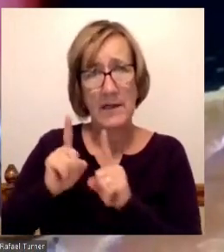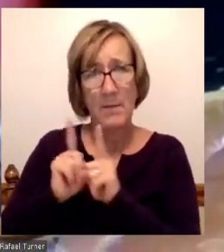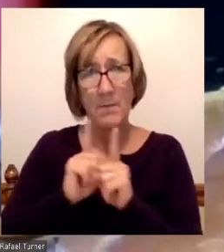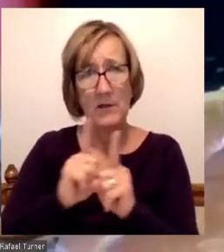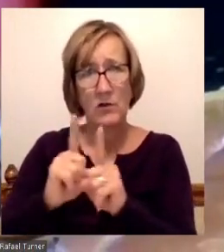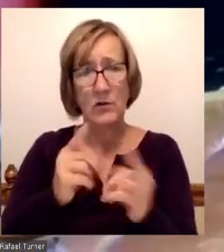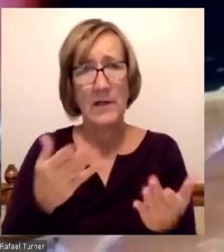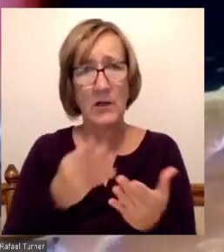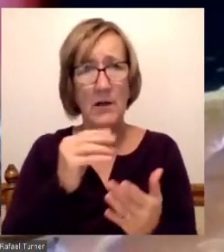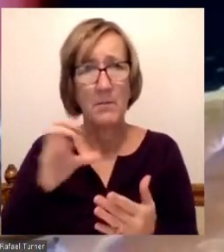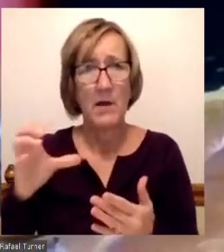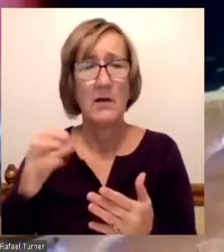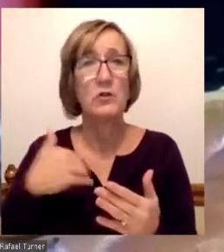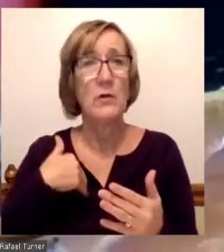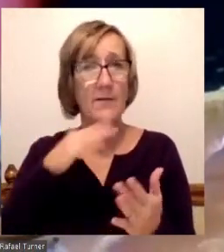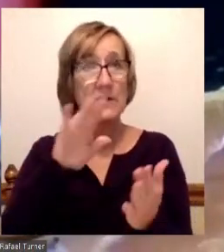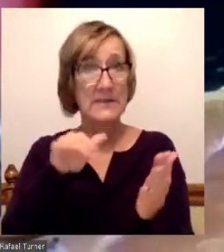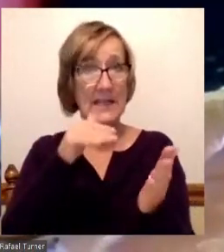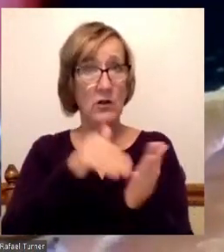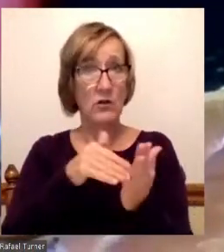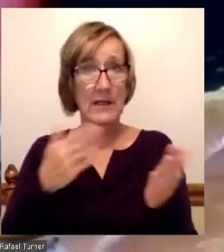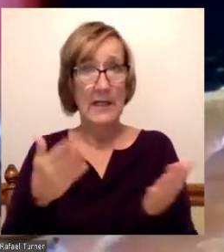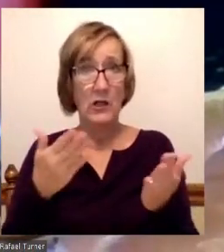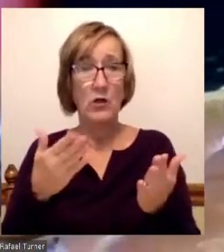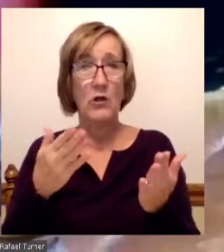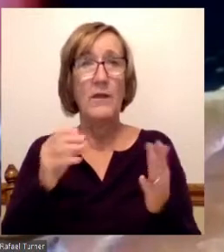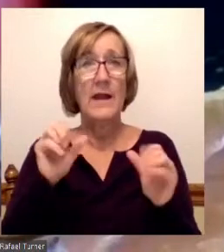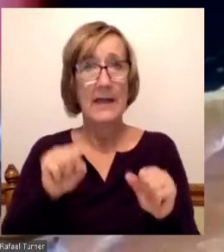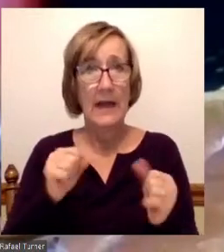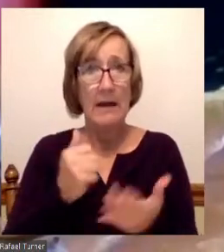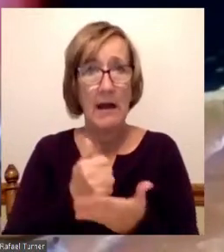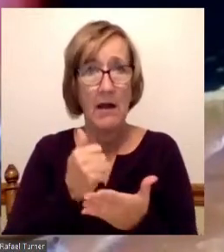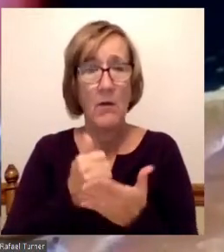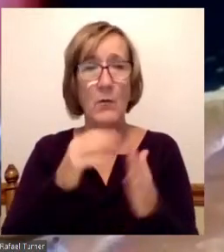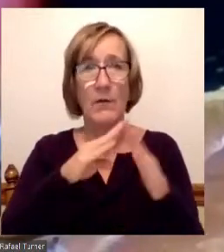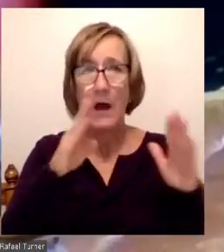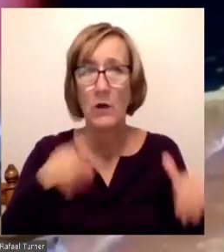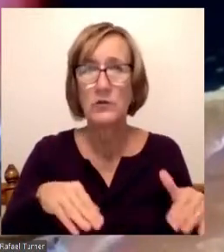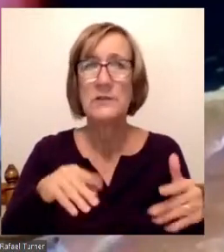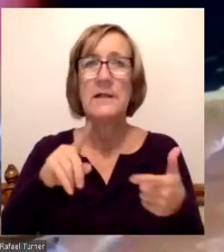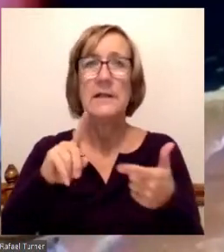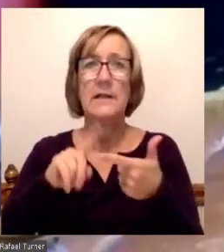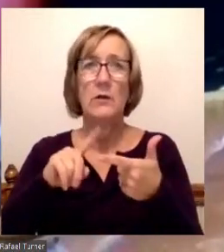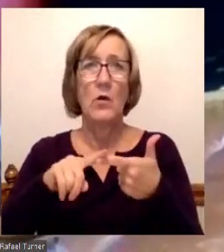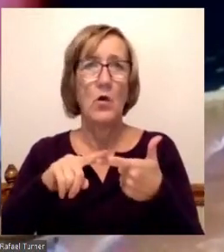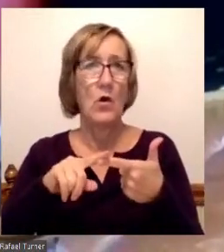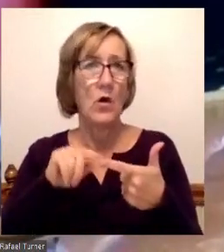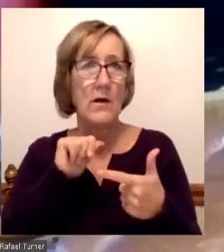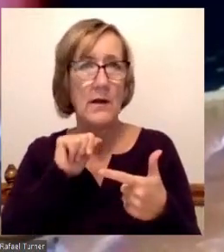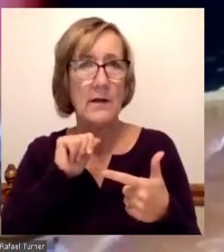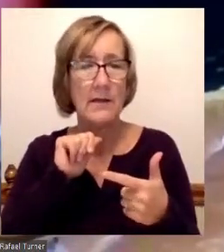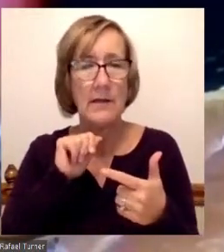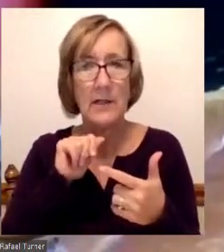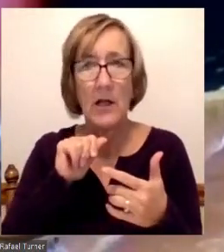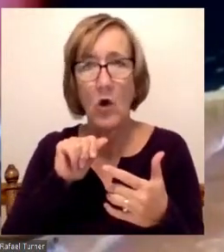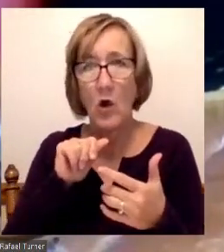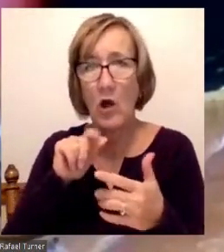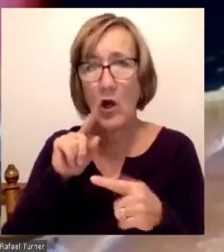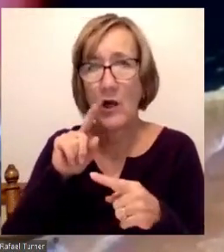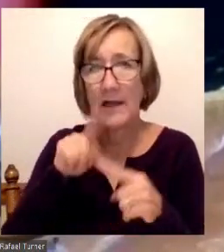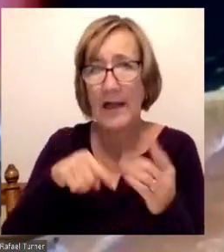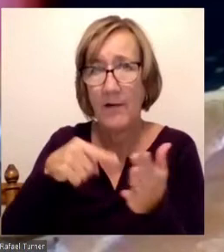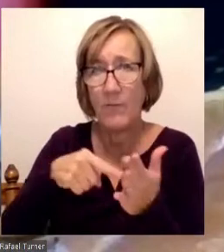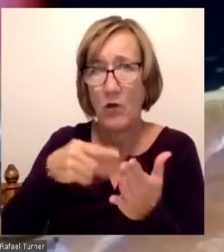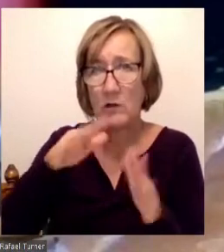on campus that can address, you know, housing needs, or address the lack of affordable child care, or address